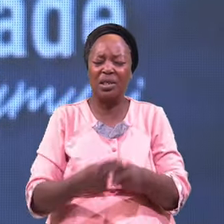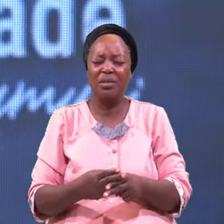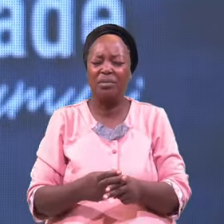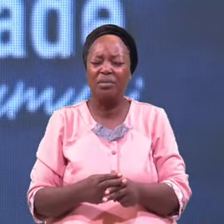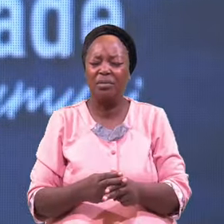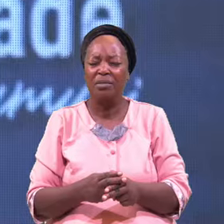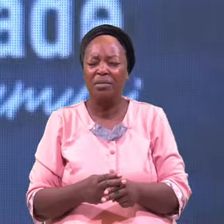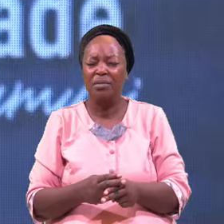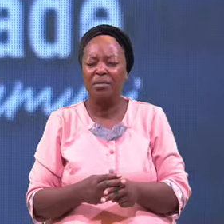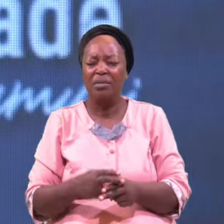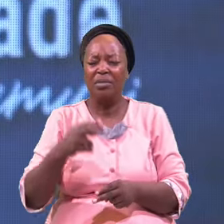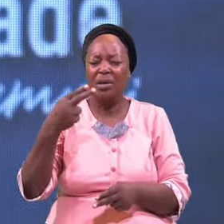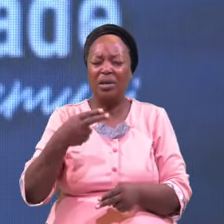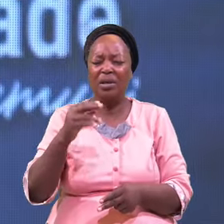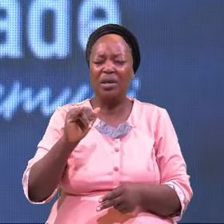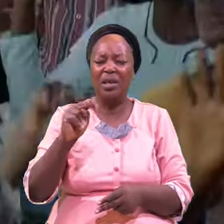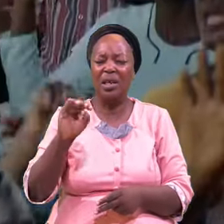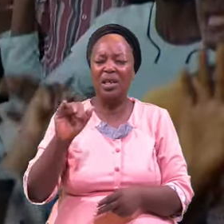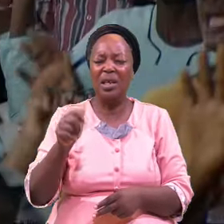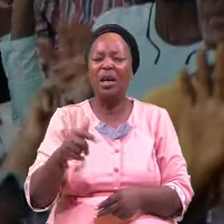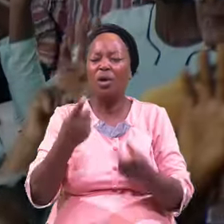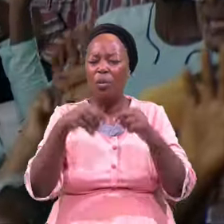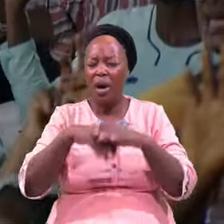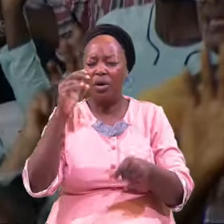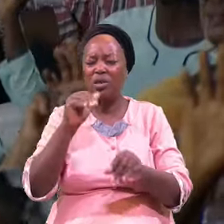And Here Come Out In Jesus Name